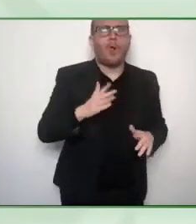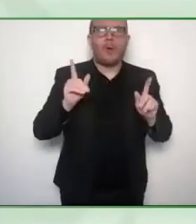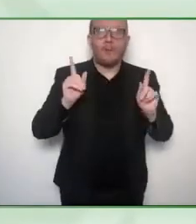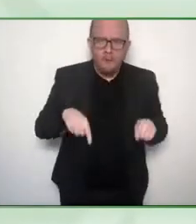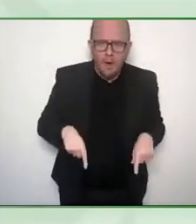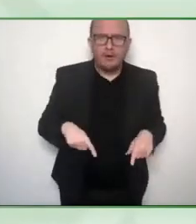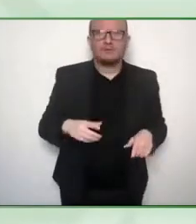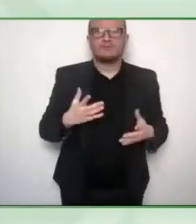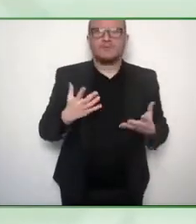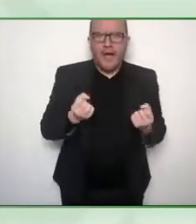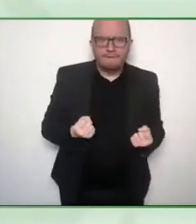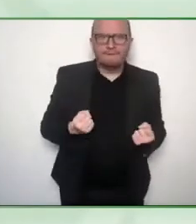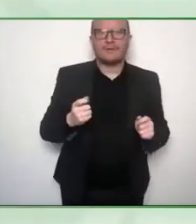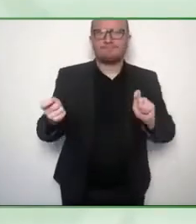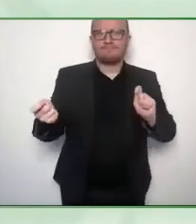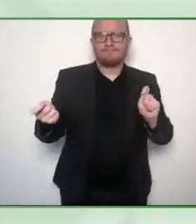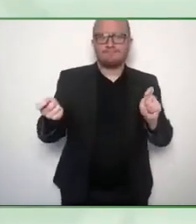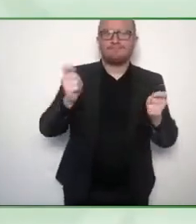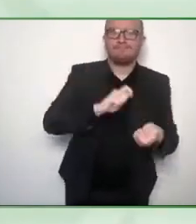really good customer service?